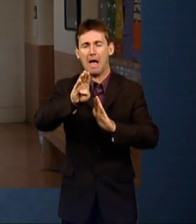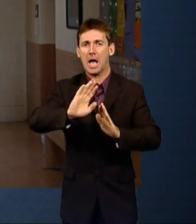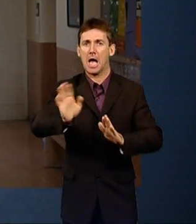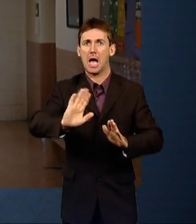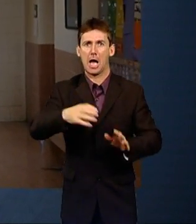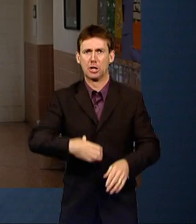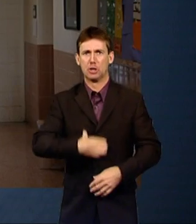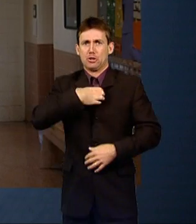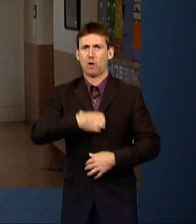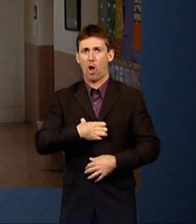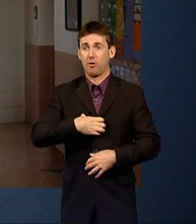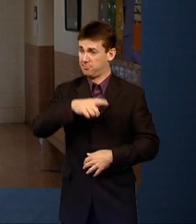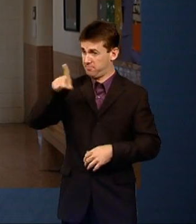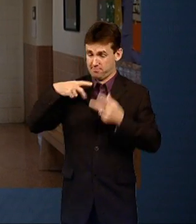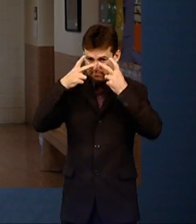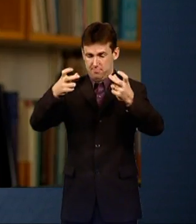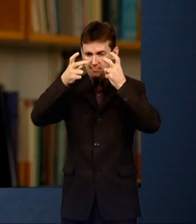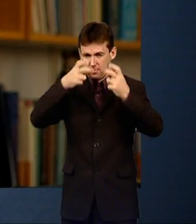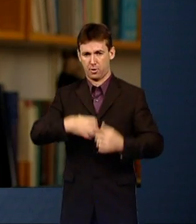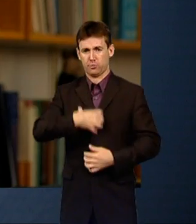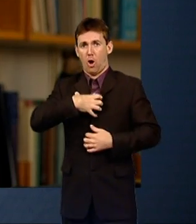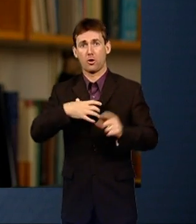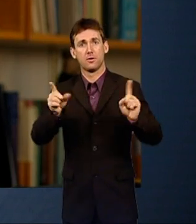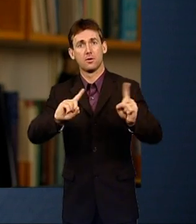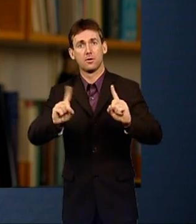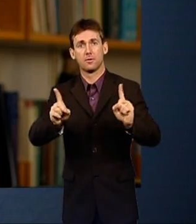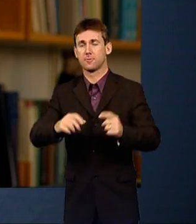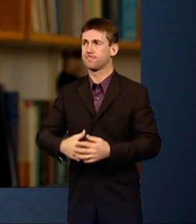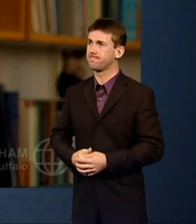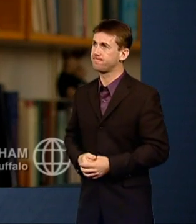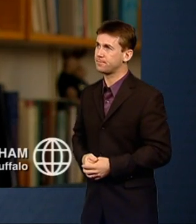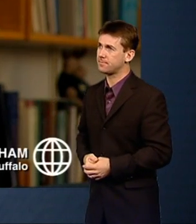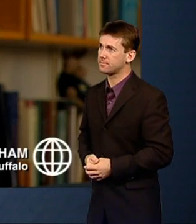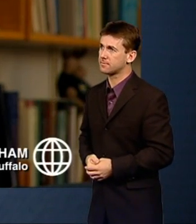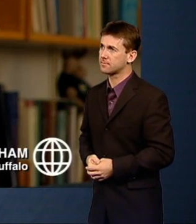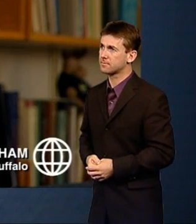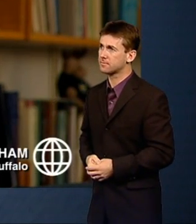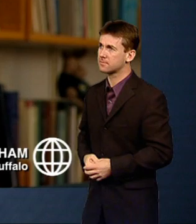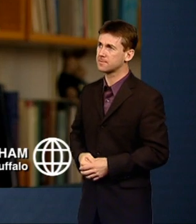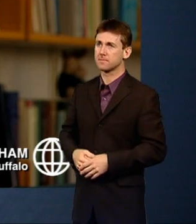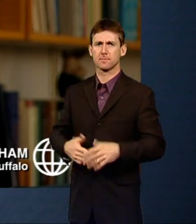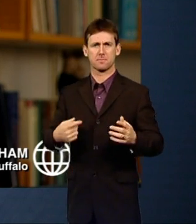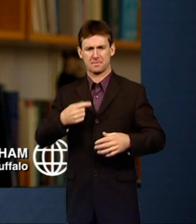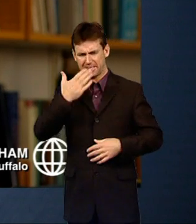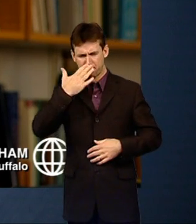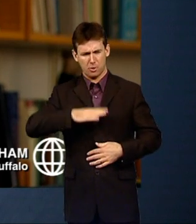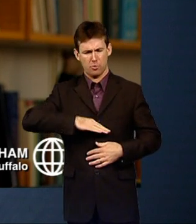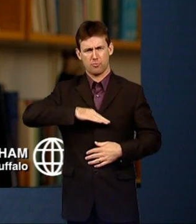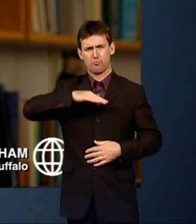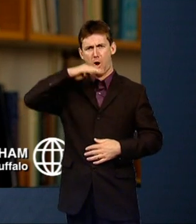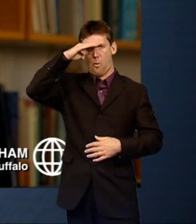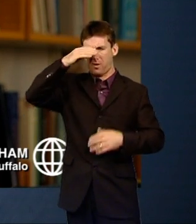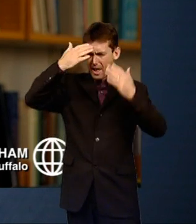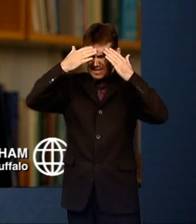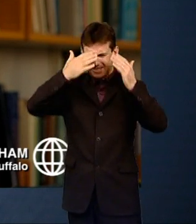them. The children had a substantial decrease in their rate of growth. So they weren't growing as much as other kids, both in terms of their